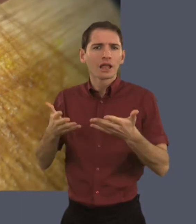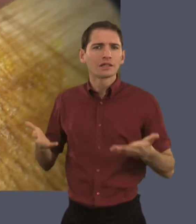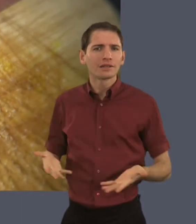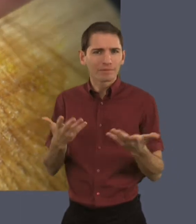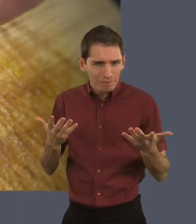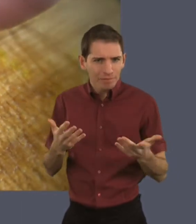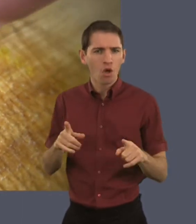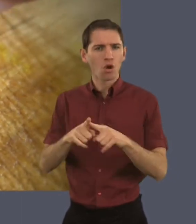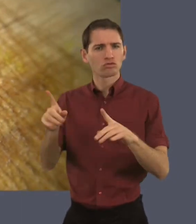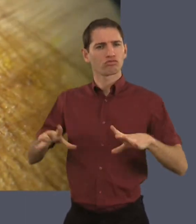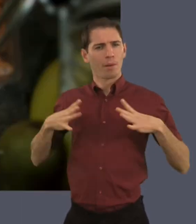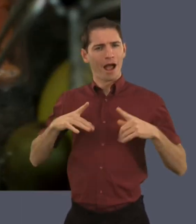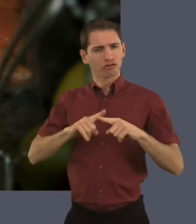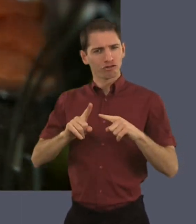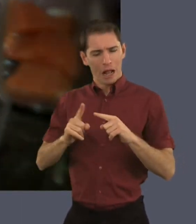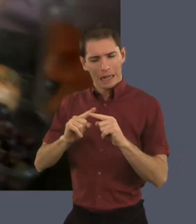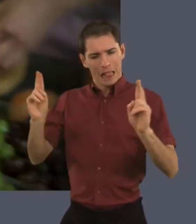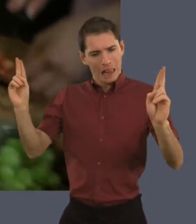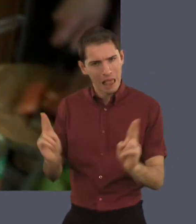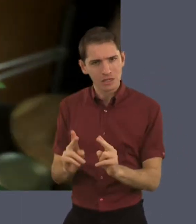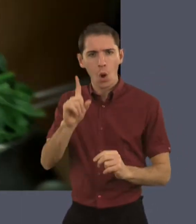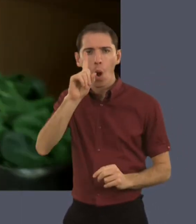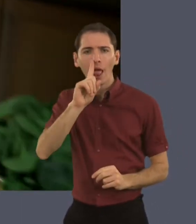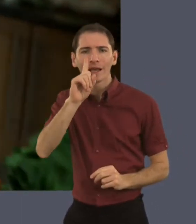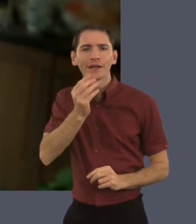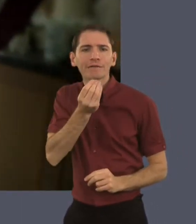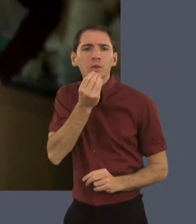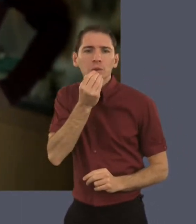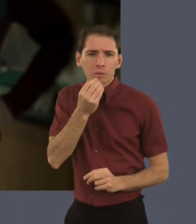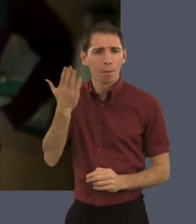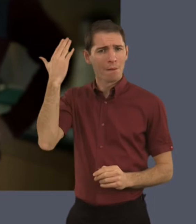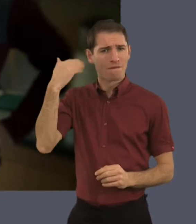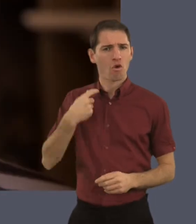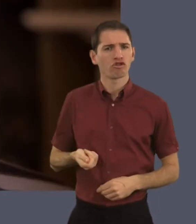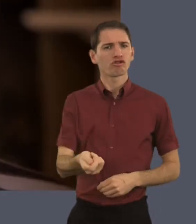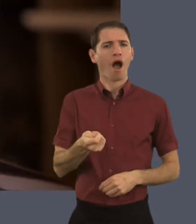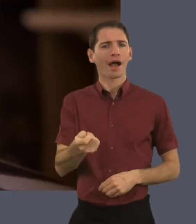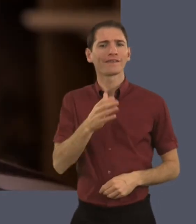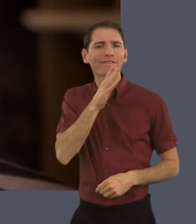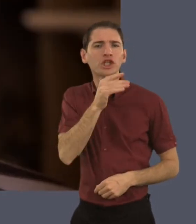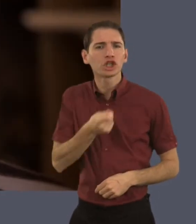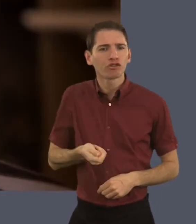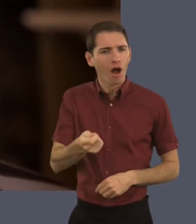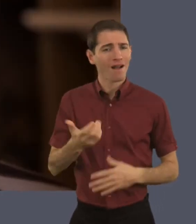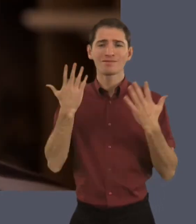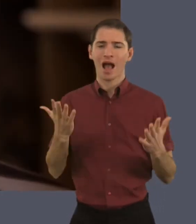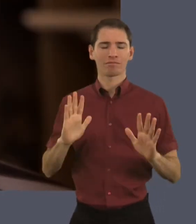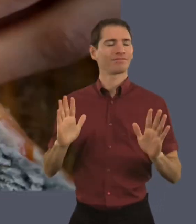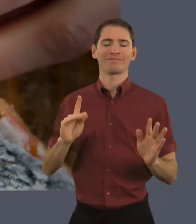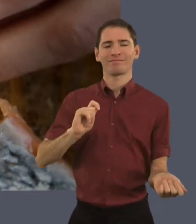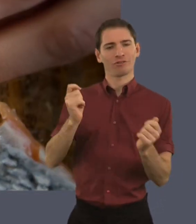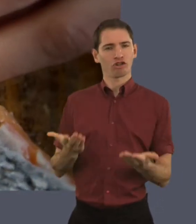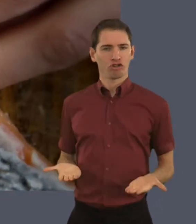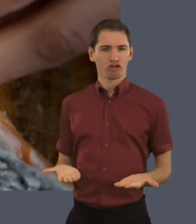salads and then preparing less oily food. I used to fry fish